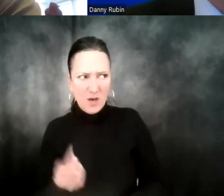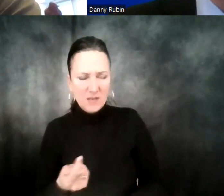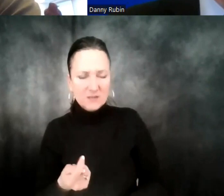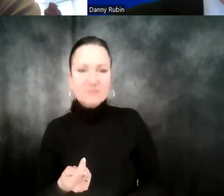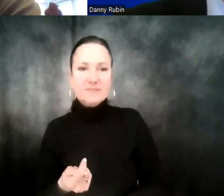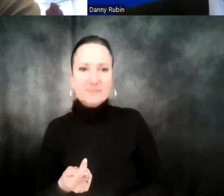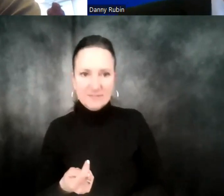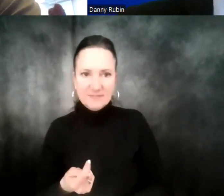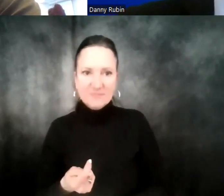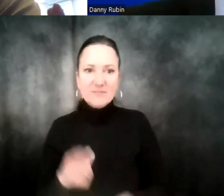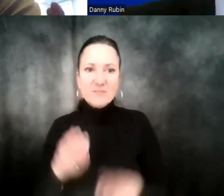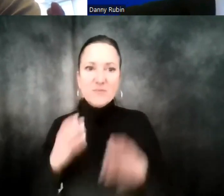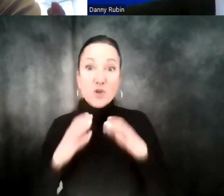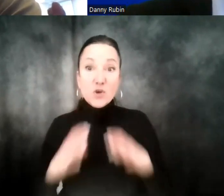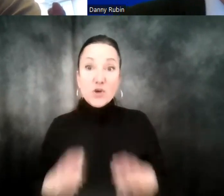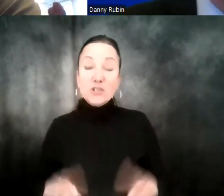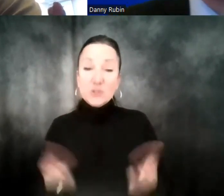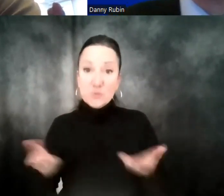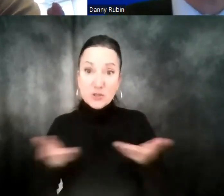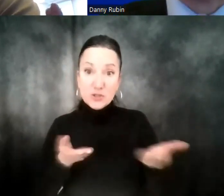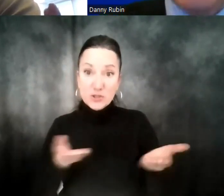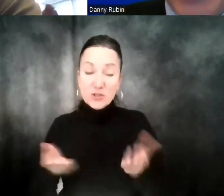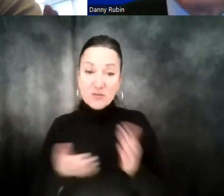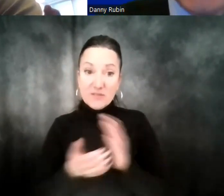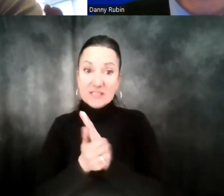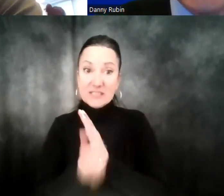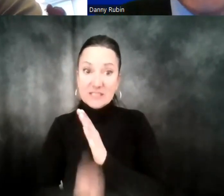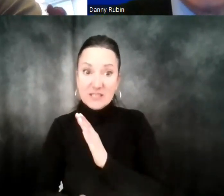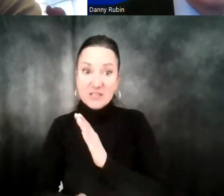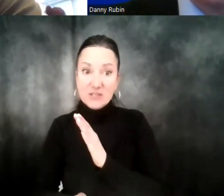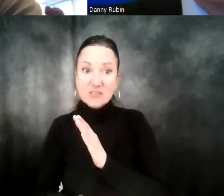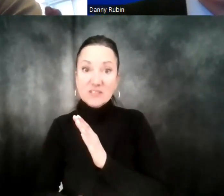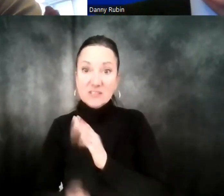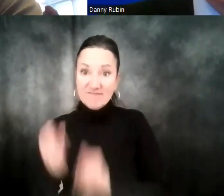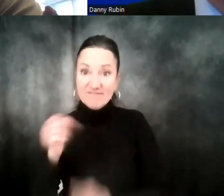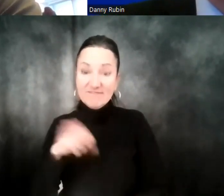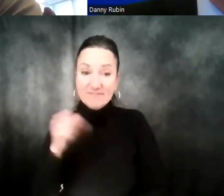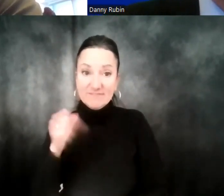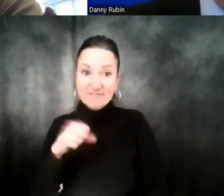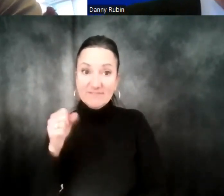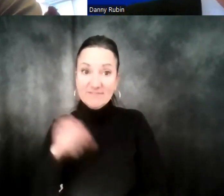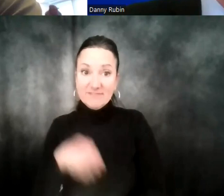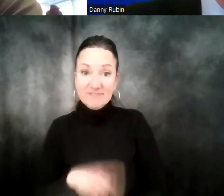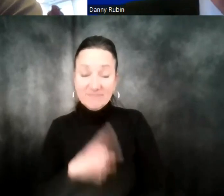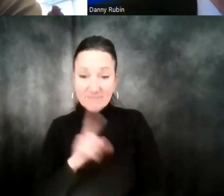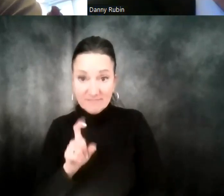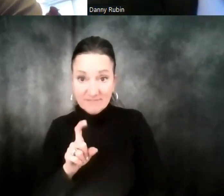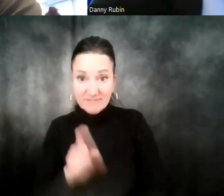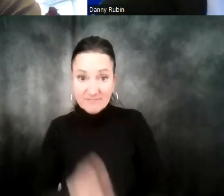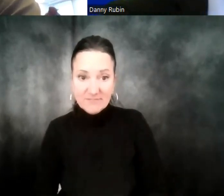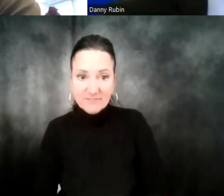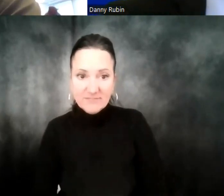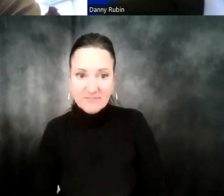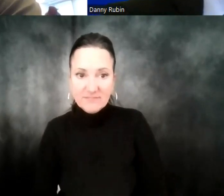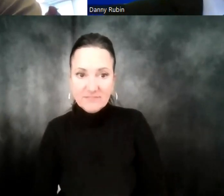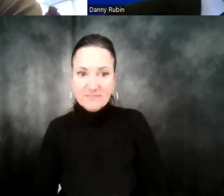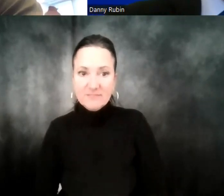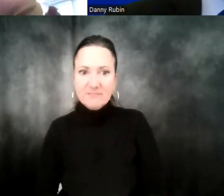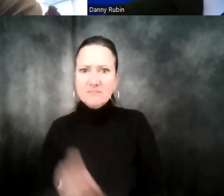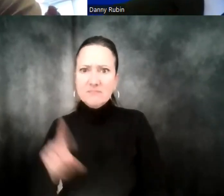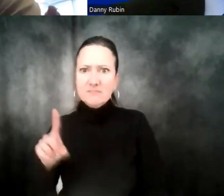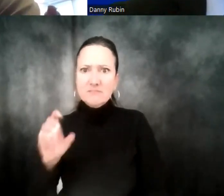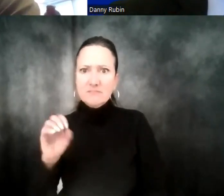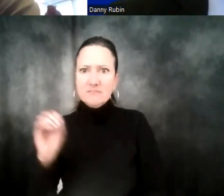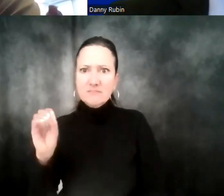have excellent customer service to work in advertising. Would you say that's the case? I would absolutely say that's the case.